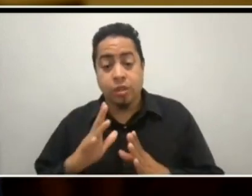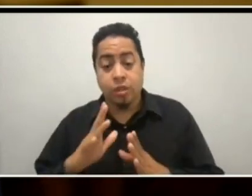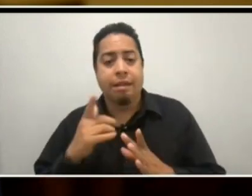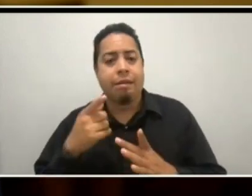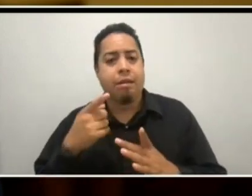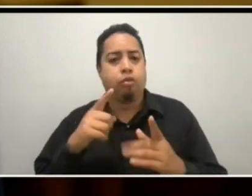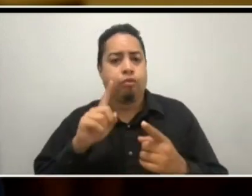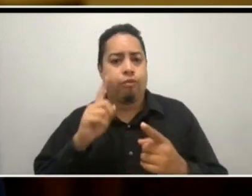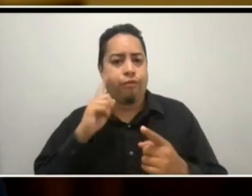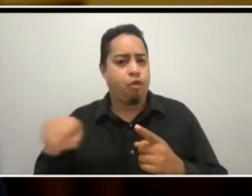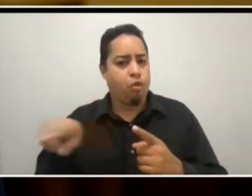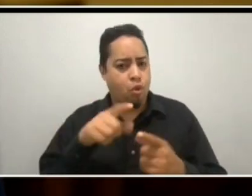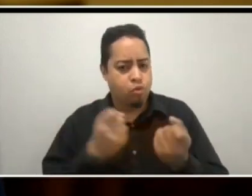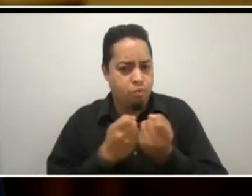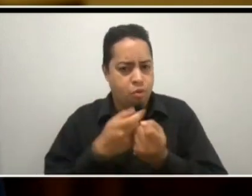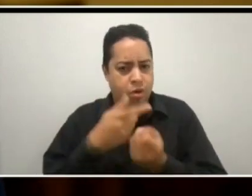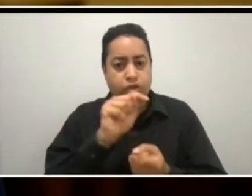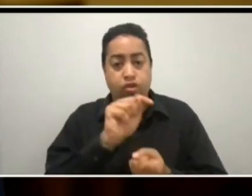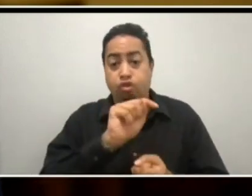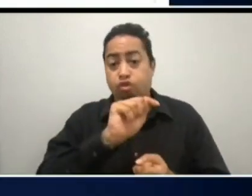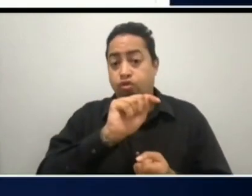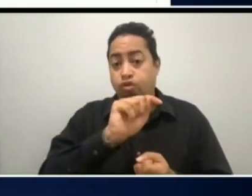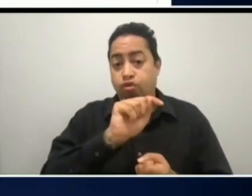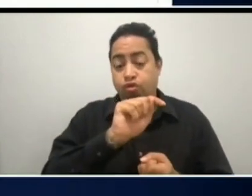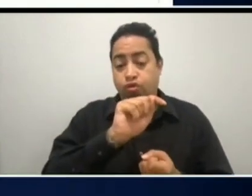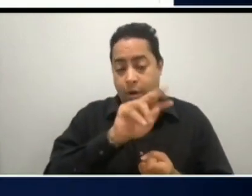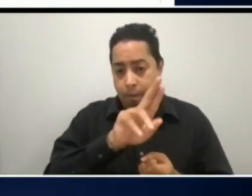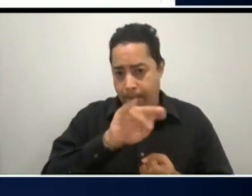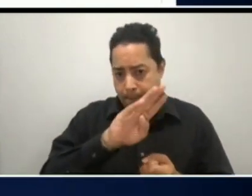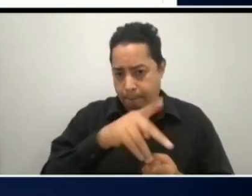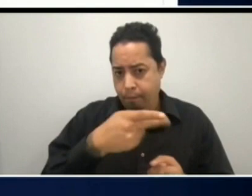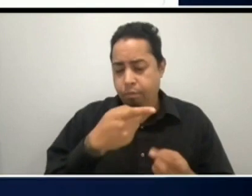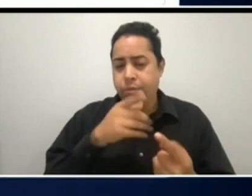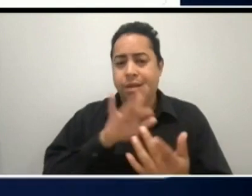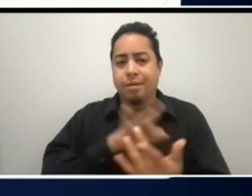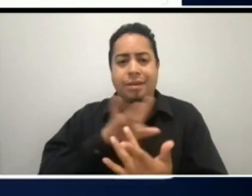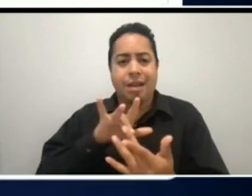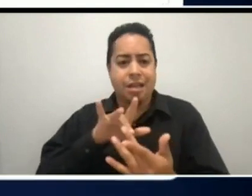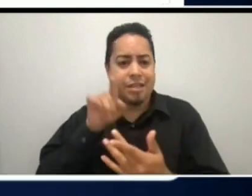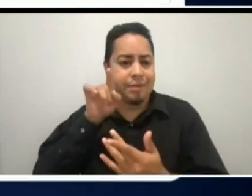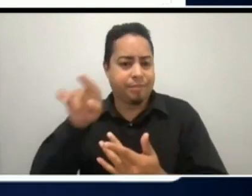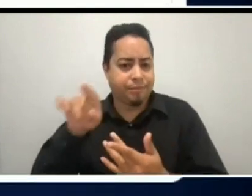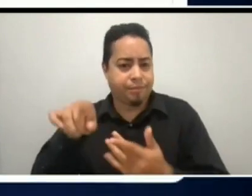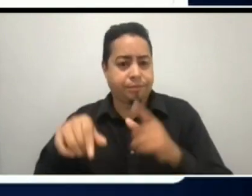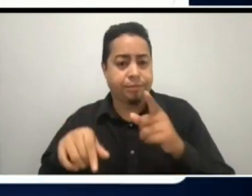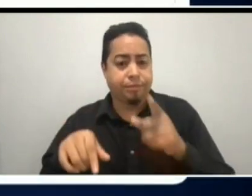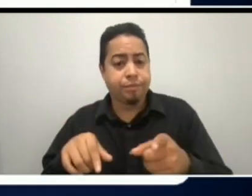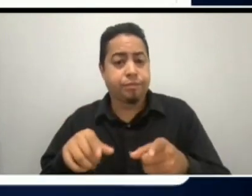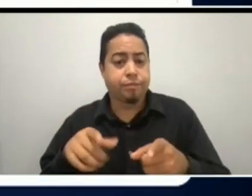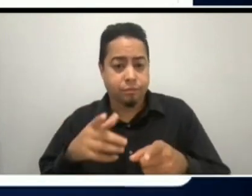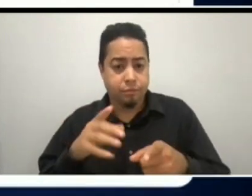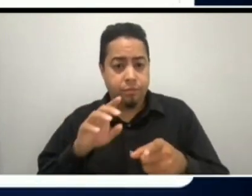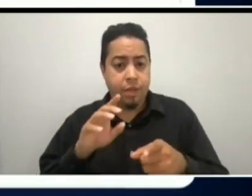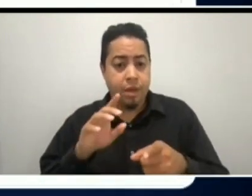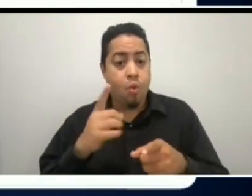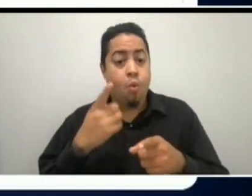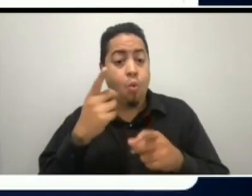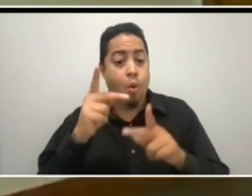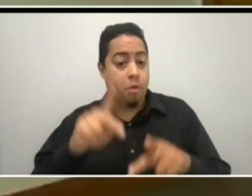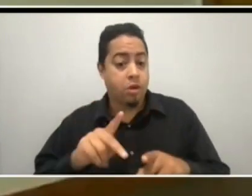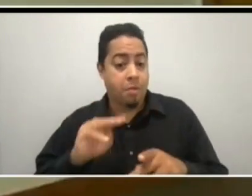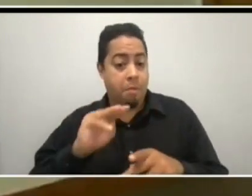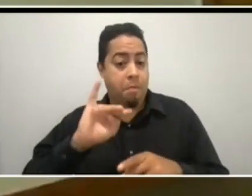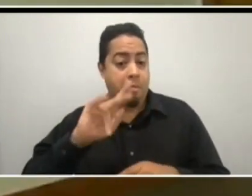decertification. In one of those posts, President Trump disclosed Mike Shirky's personal phone number to his millions of followers.